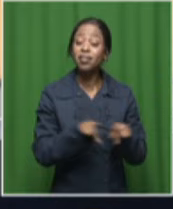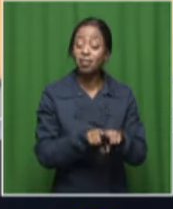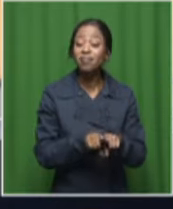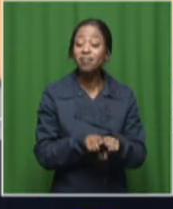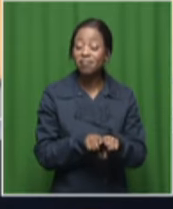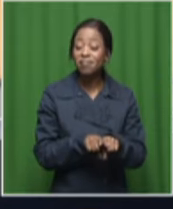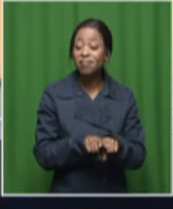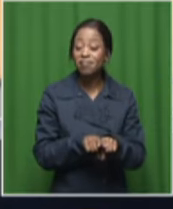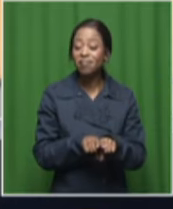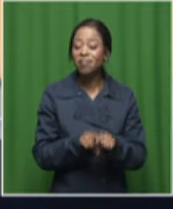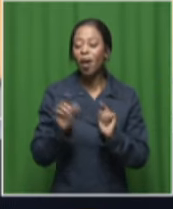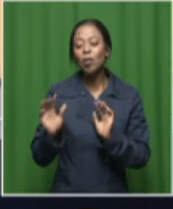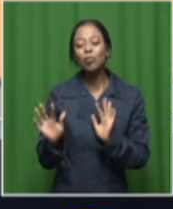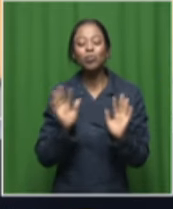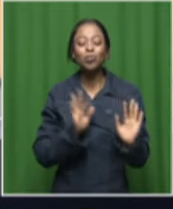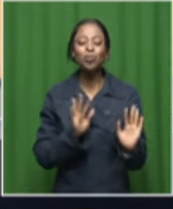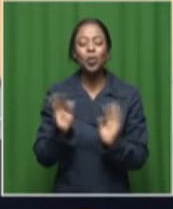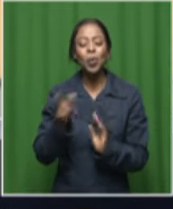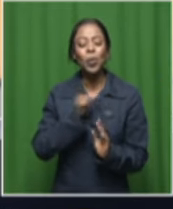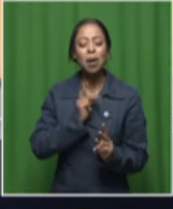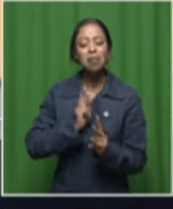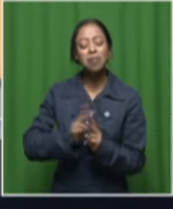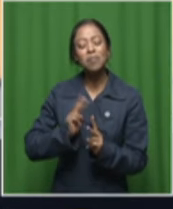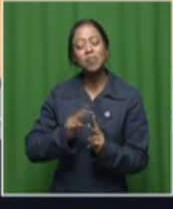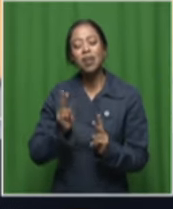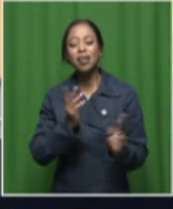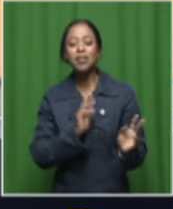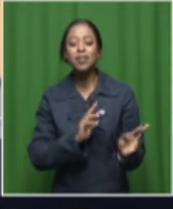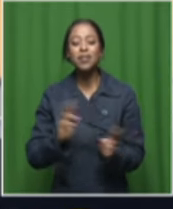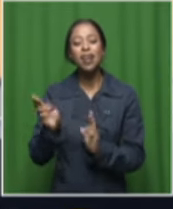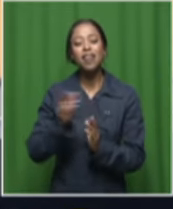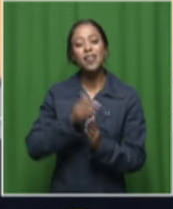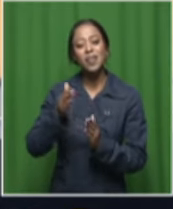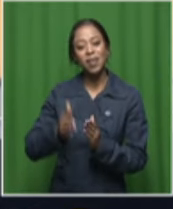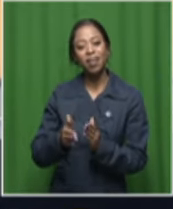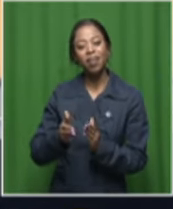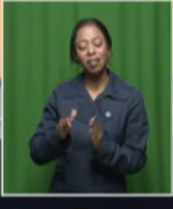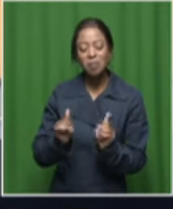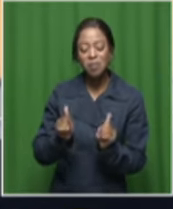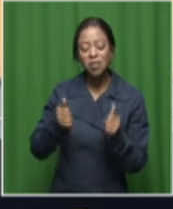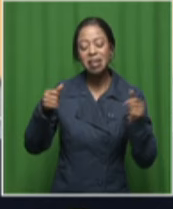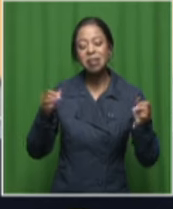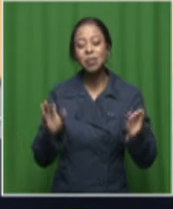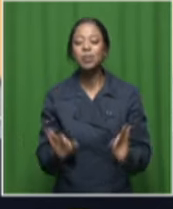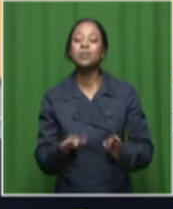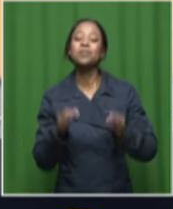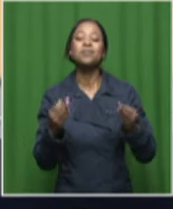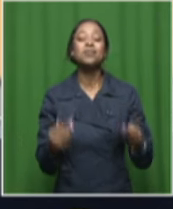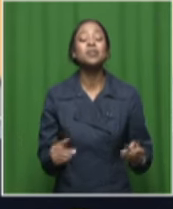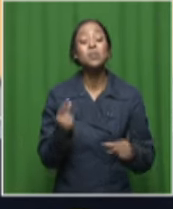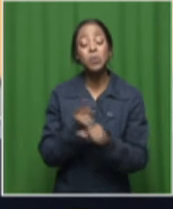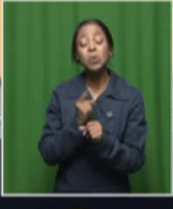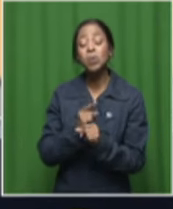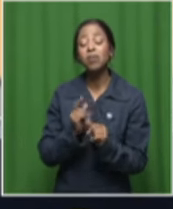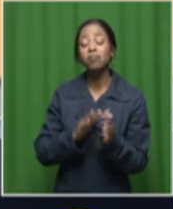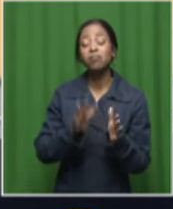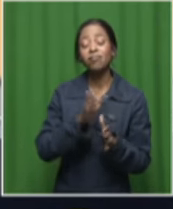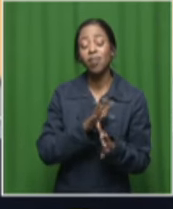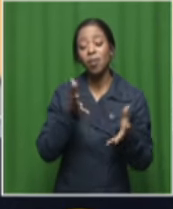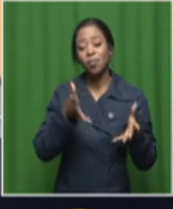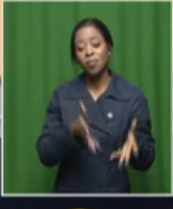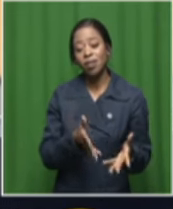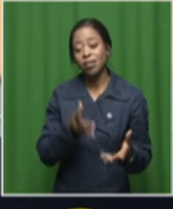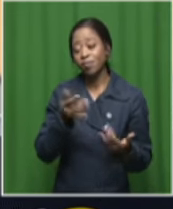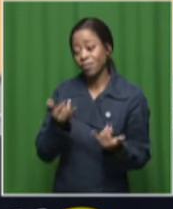like to ease you into the weekend with some great music and we always keep it top-notch here on Morning Live. Well,